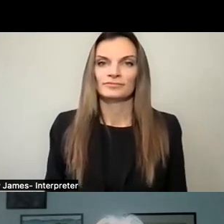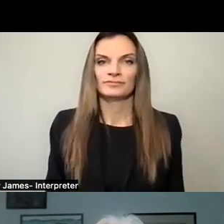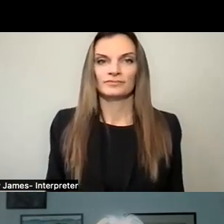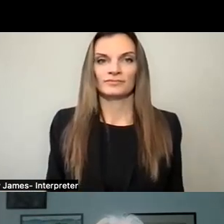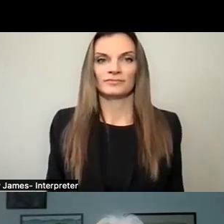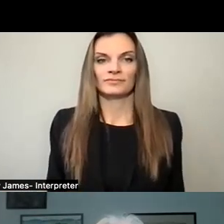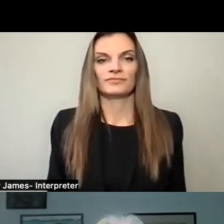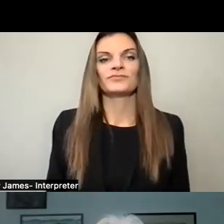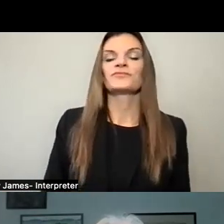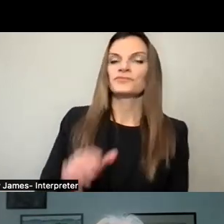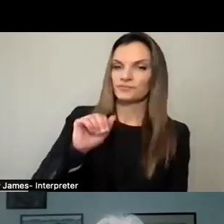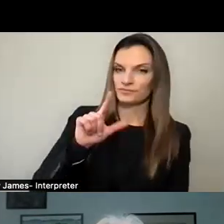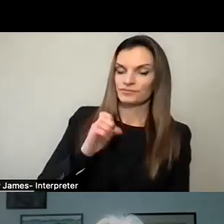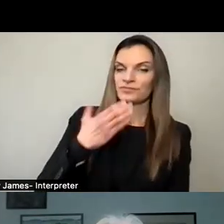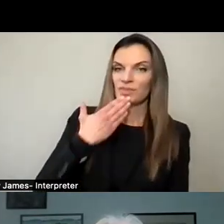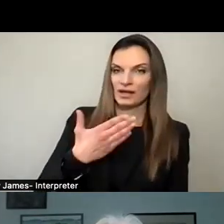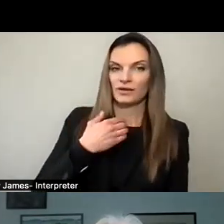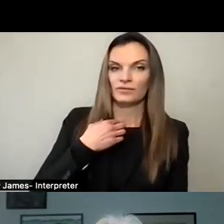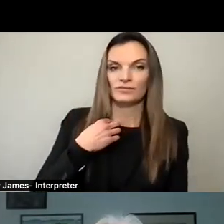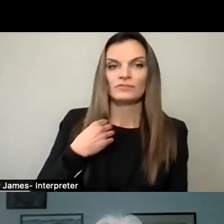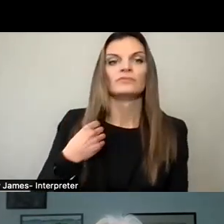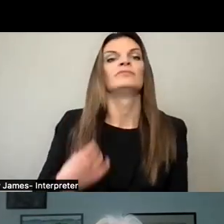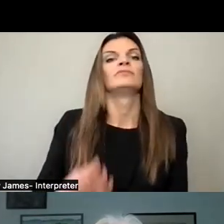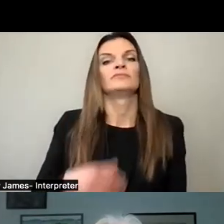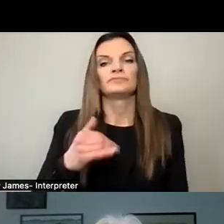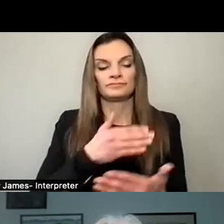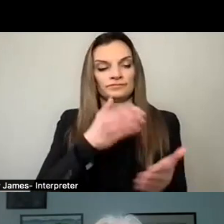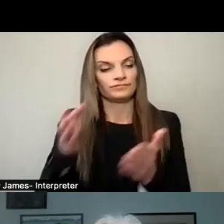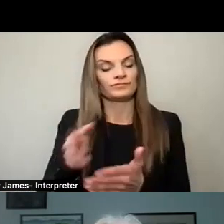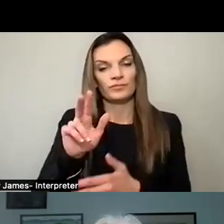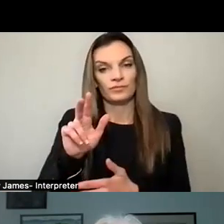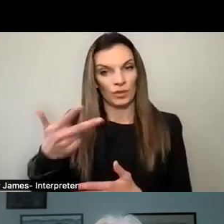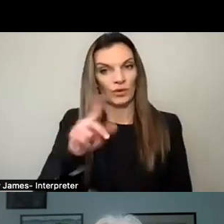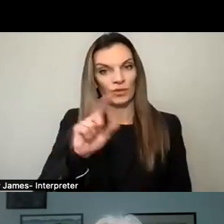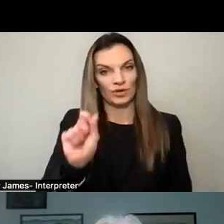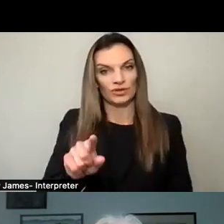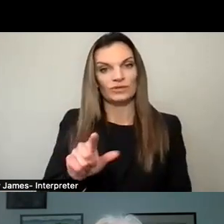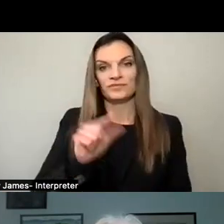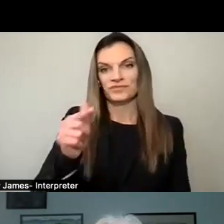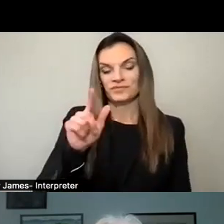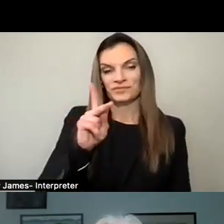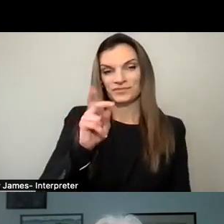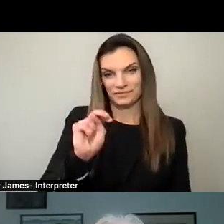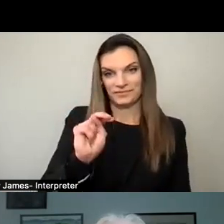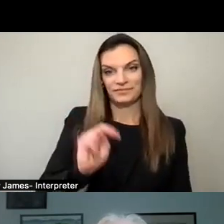Thank you. Question number three. Back to you, Ken.